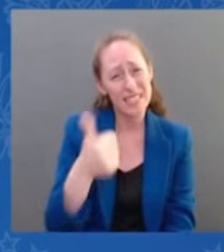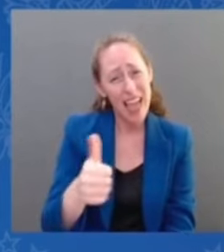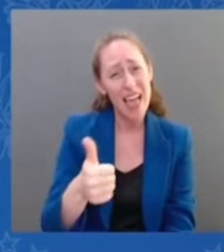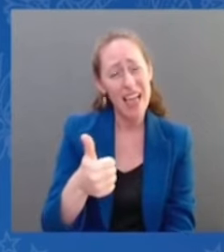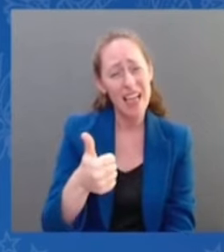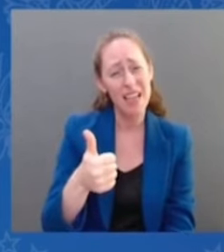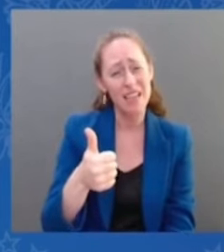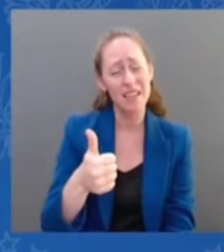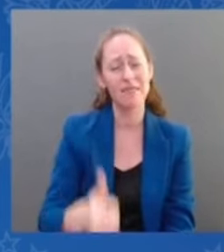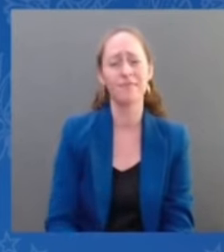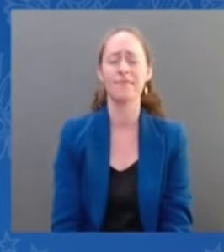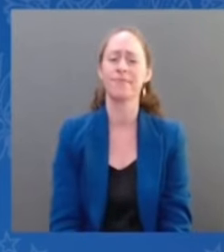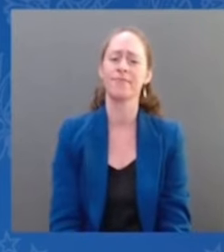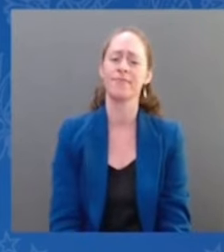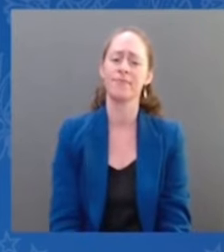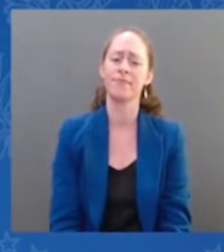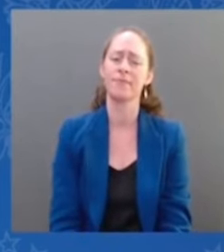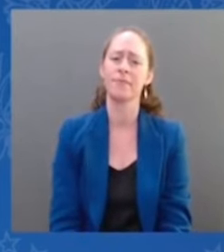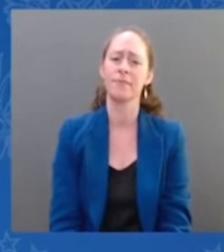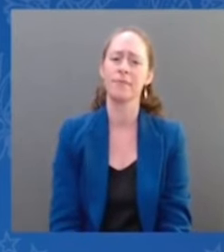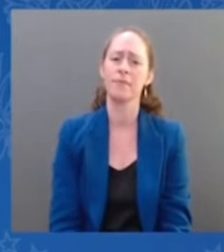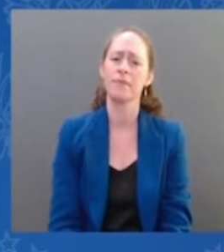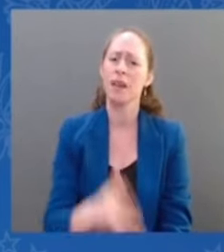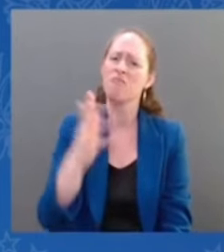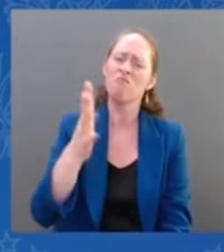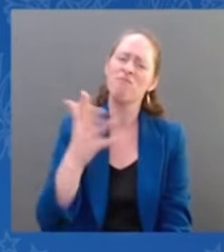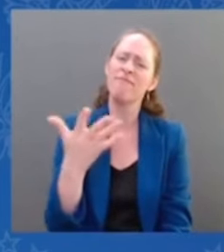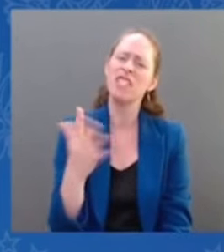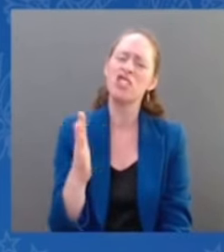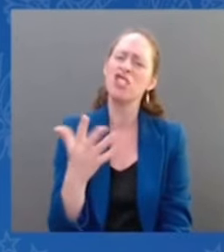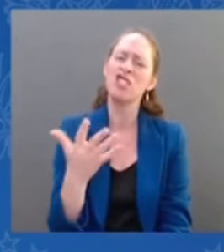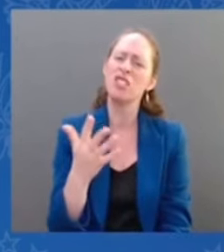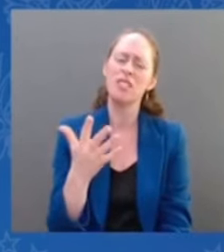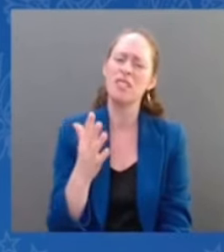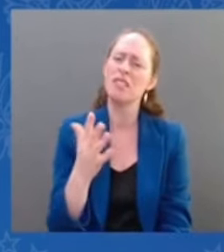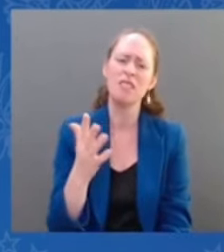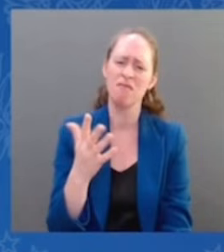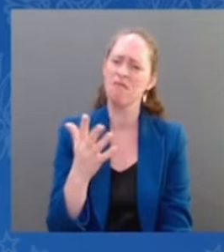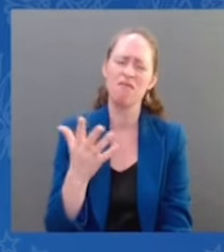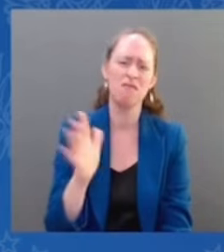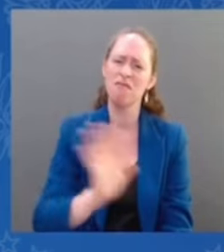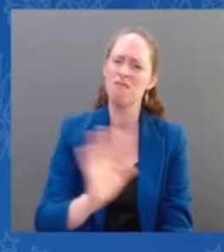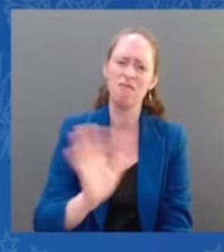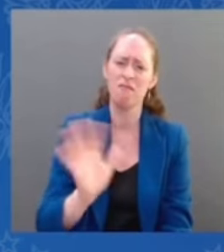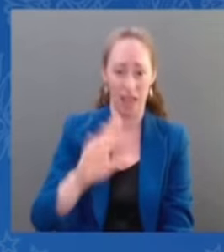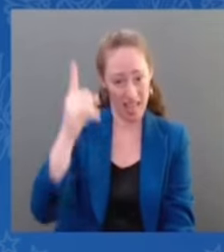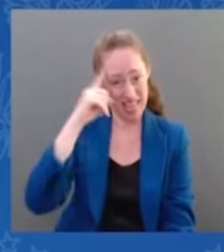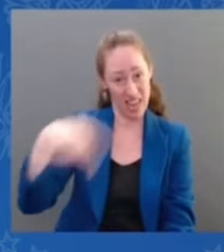Does anyone believe that it's Ohio's majority view that that should not be able to be dealt with?